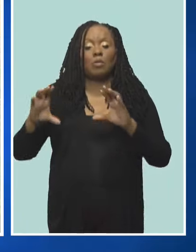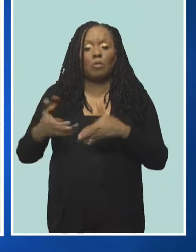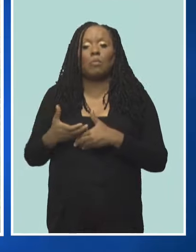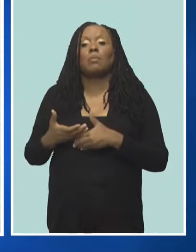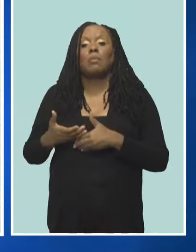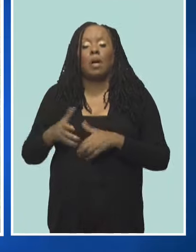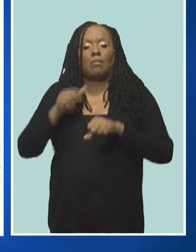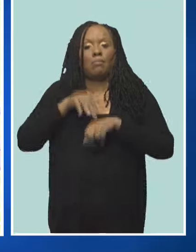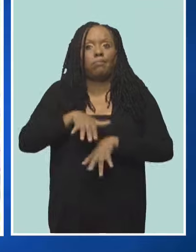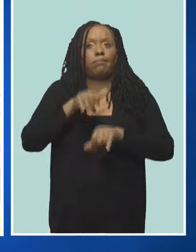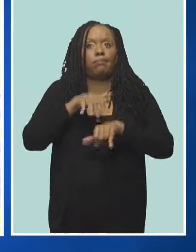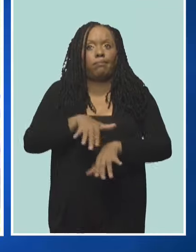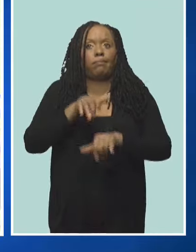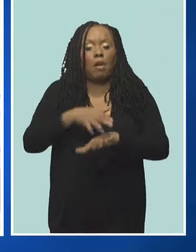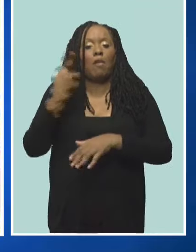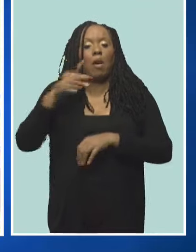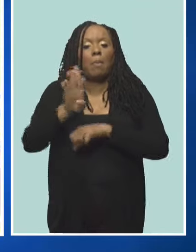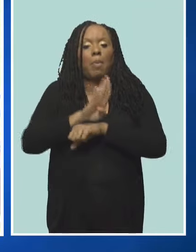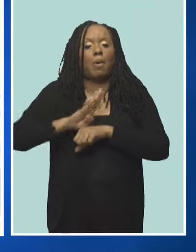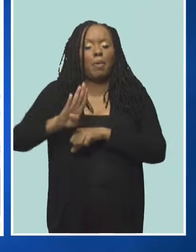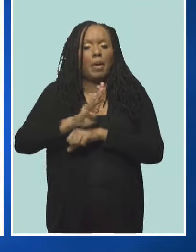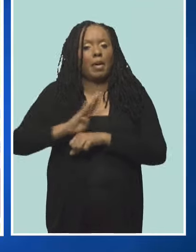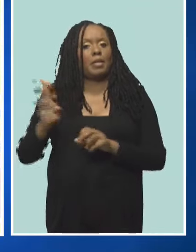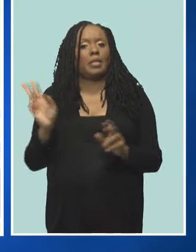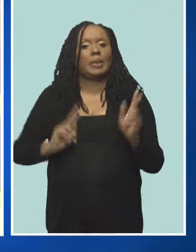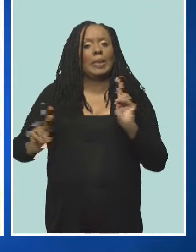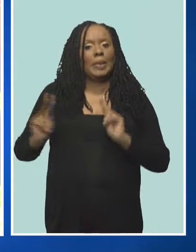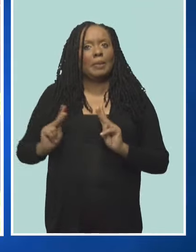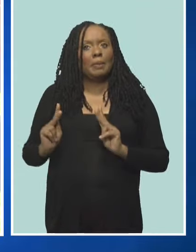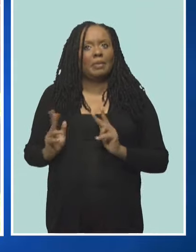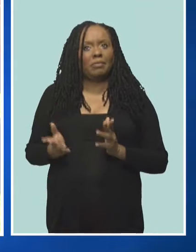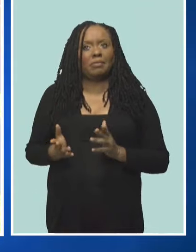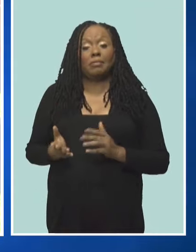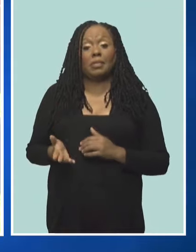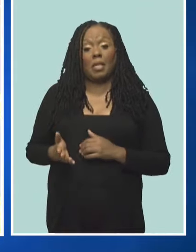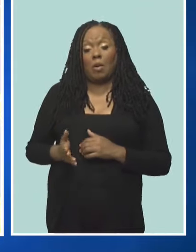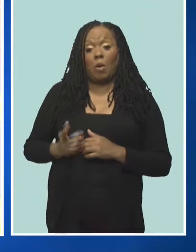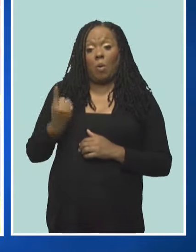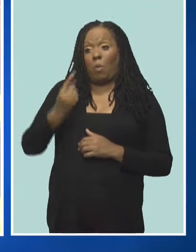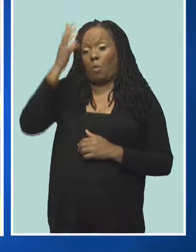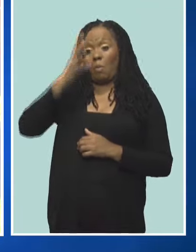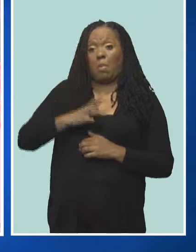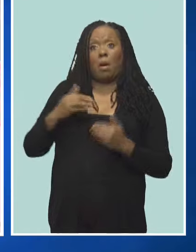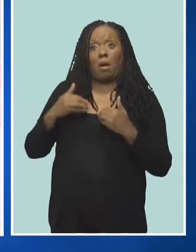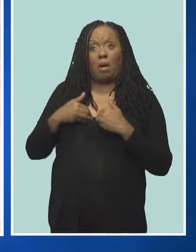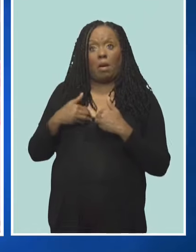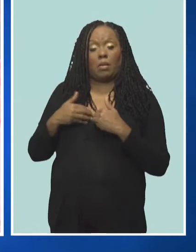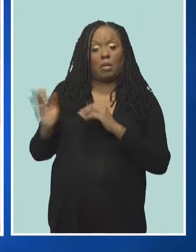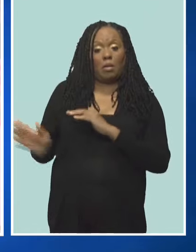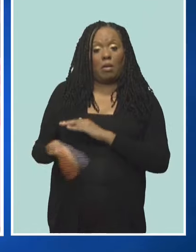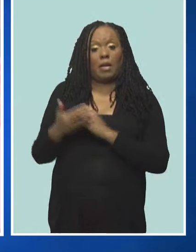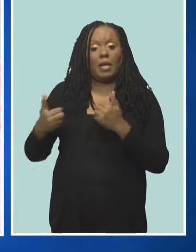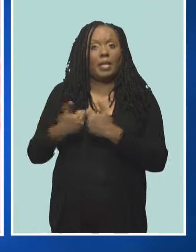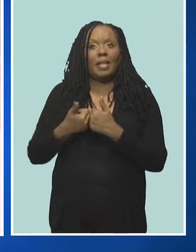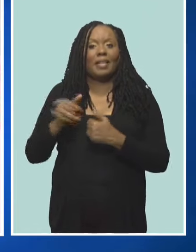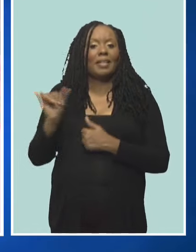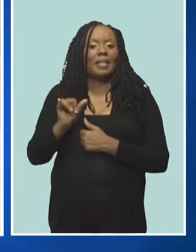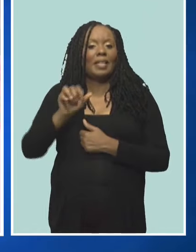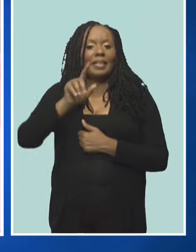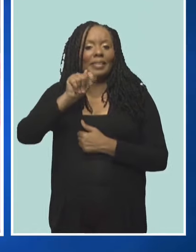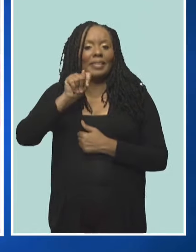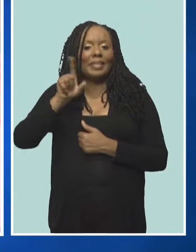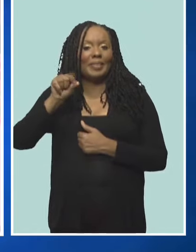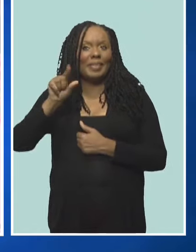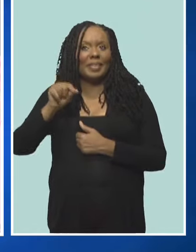Bridgetown. Baswell Job is in the process of launching his board cricket game, which simulates a T20 match. He